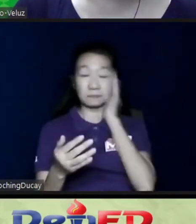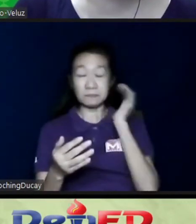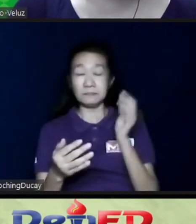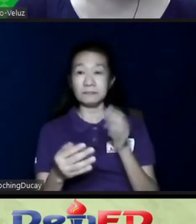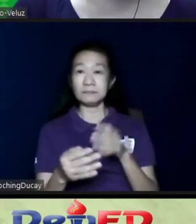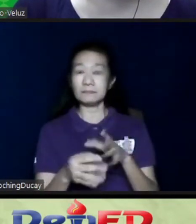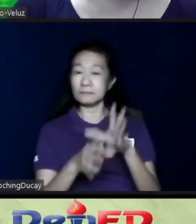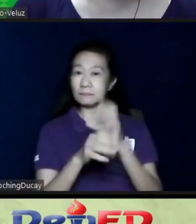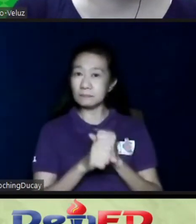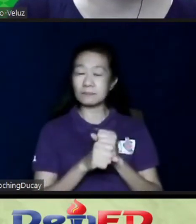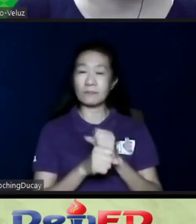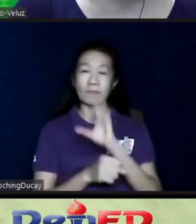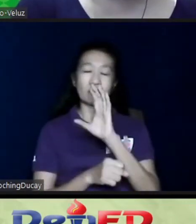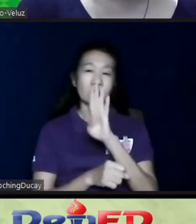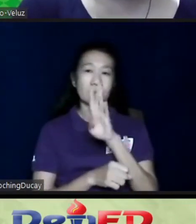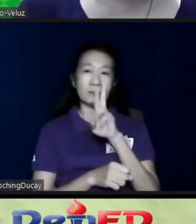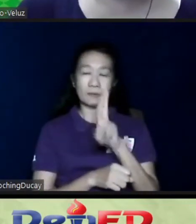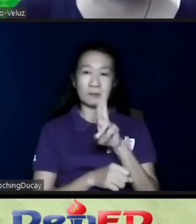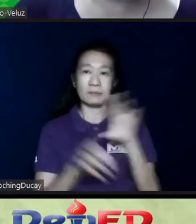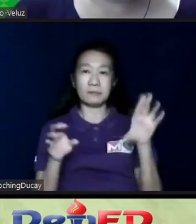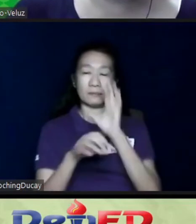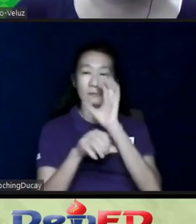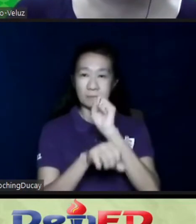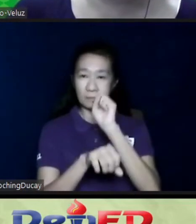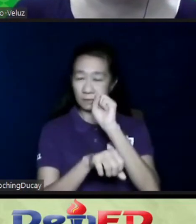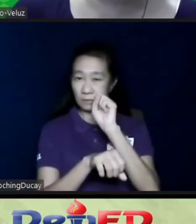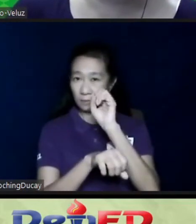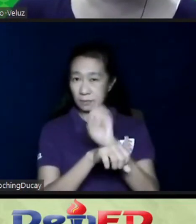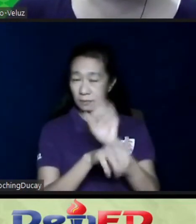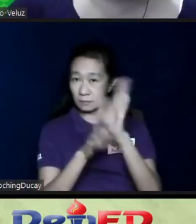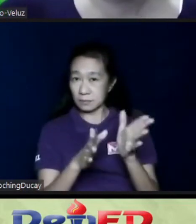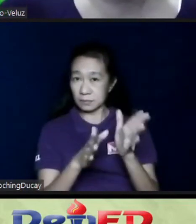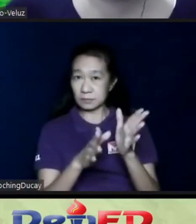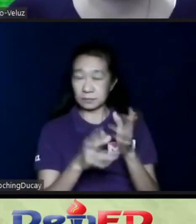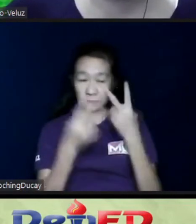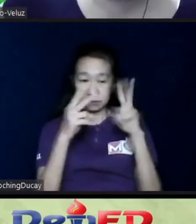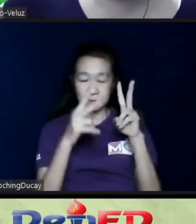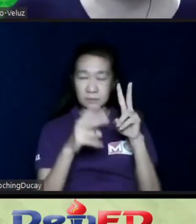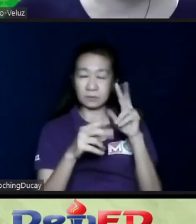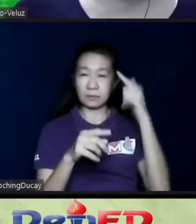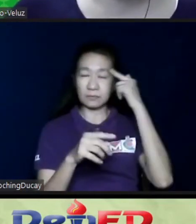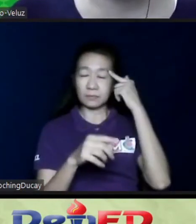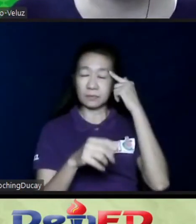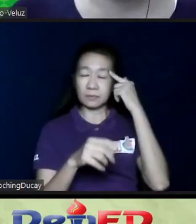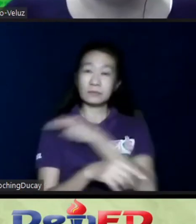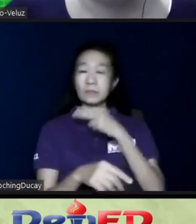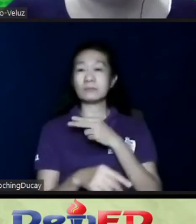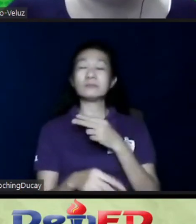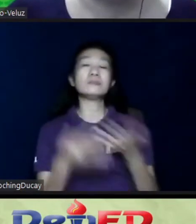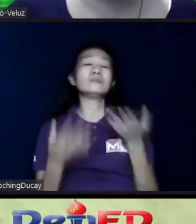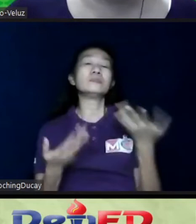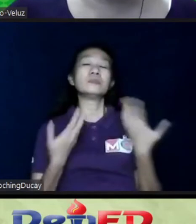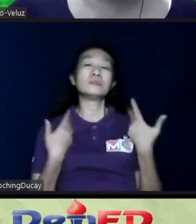your CBR workers already. Look at your government hospital. There might be therapists there already.